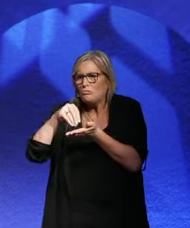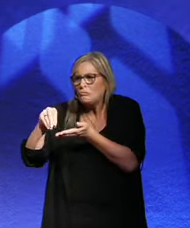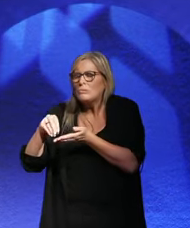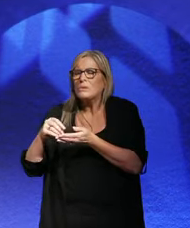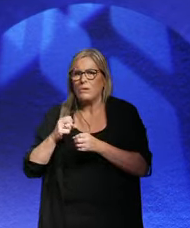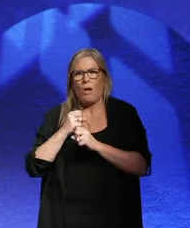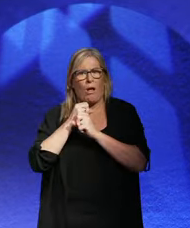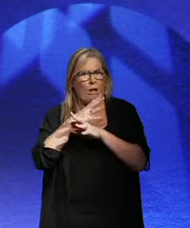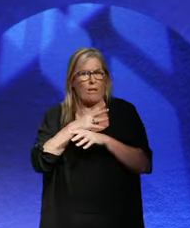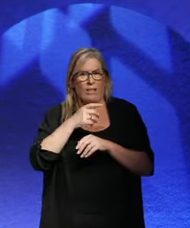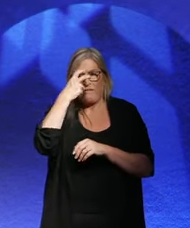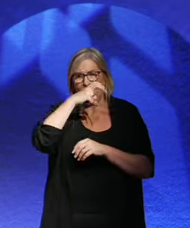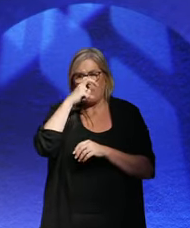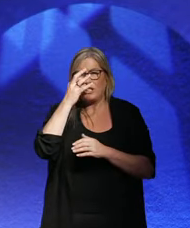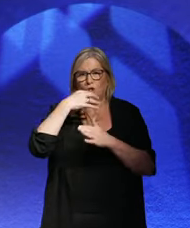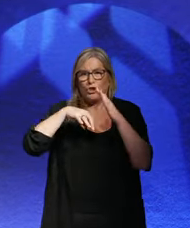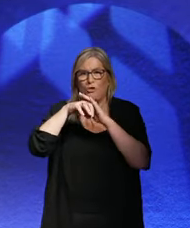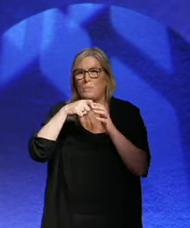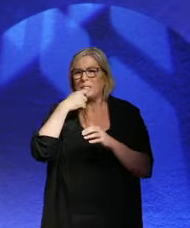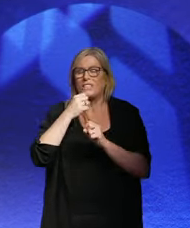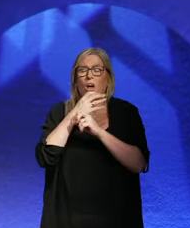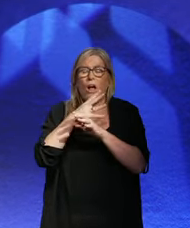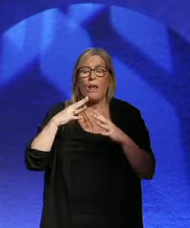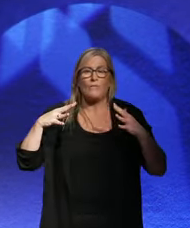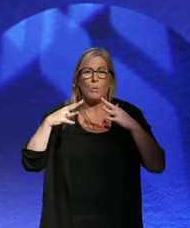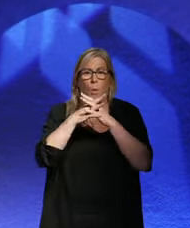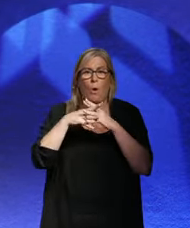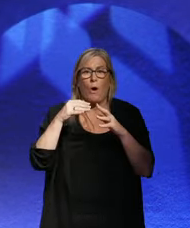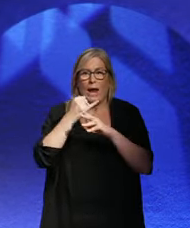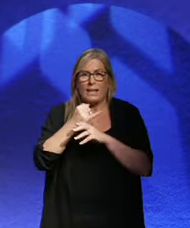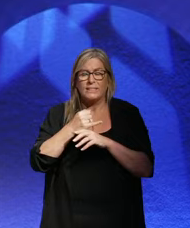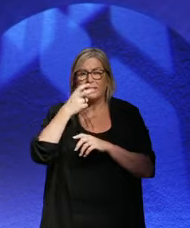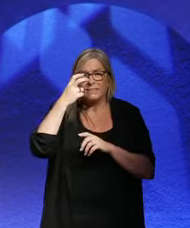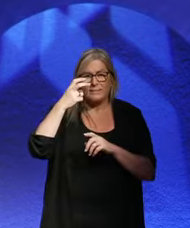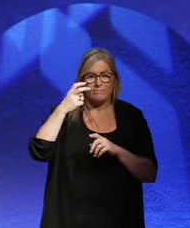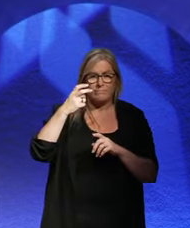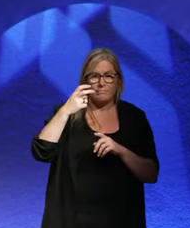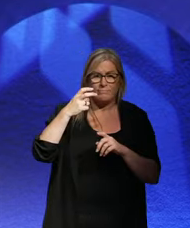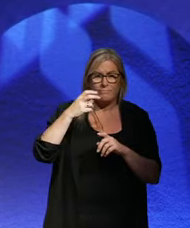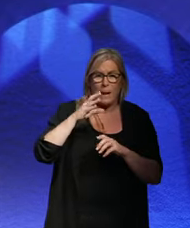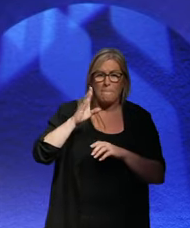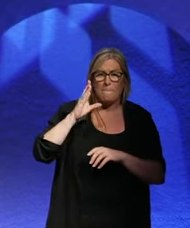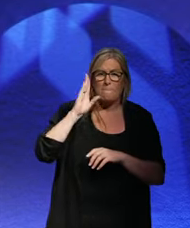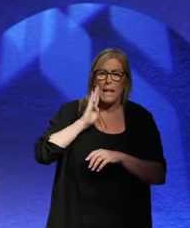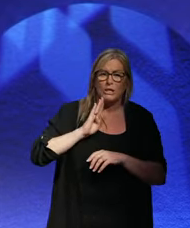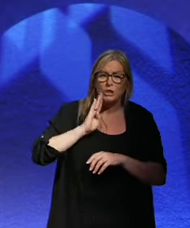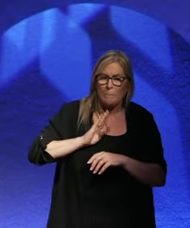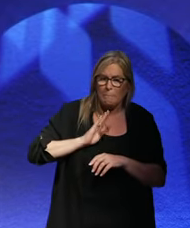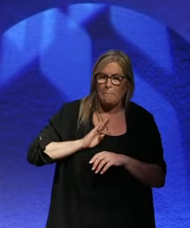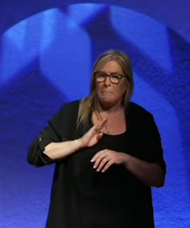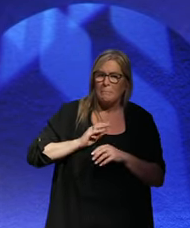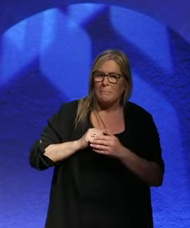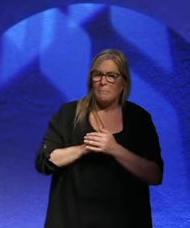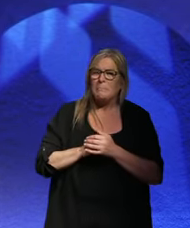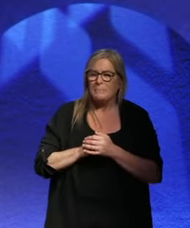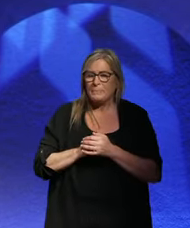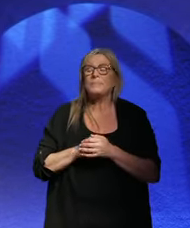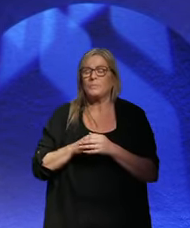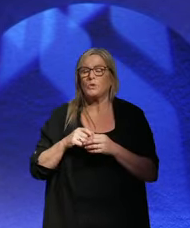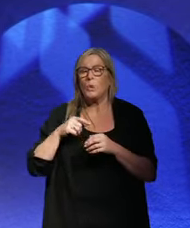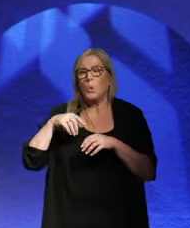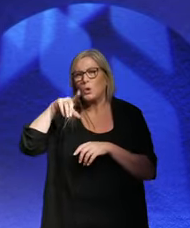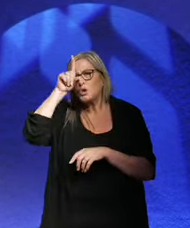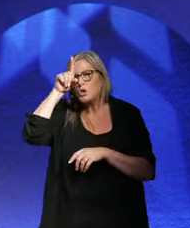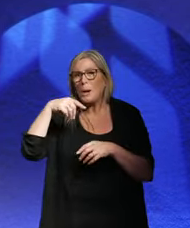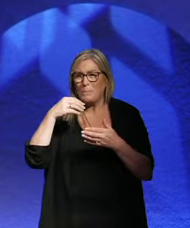of the war was fought in France and Belgium. All of our industry and our, you know, infrastructure has been decimated. So Germany